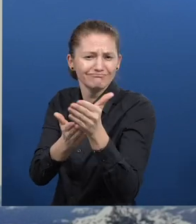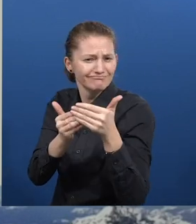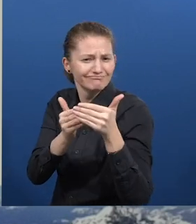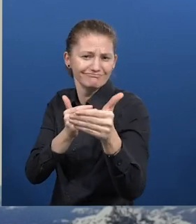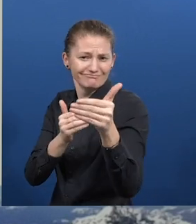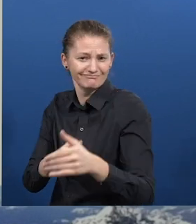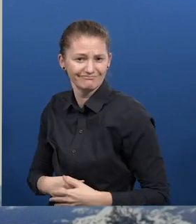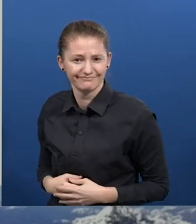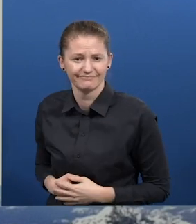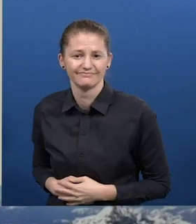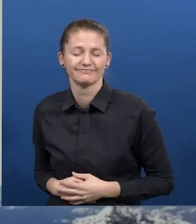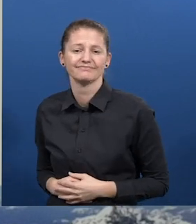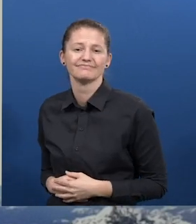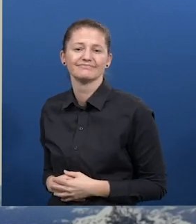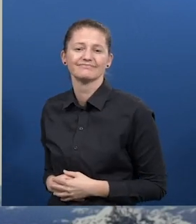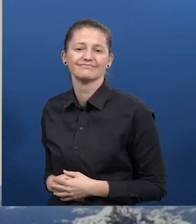process.